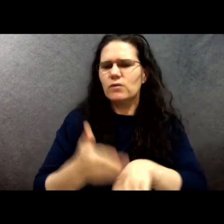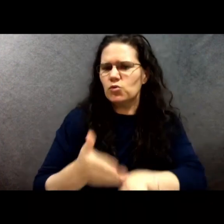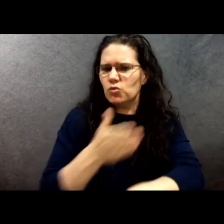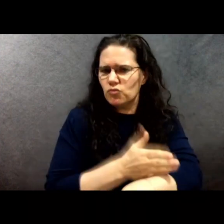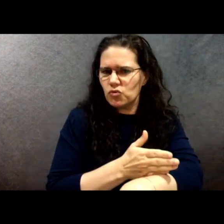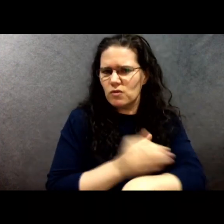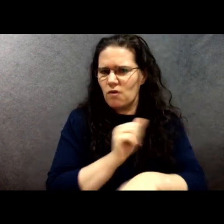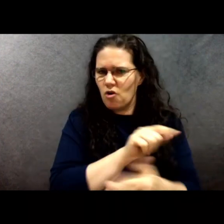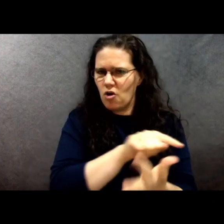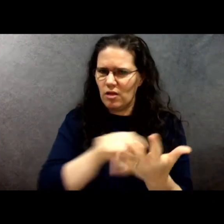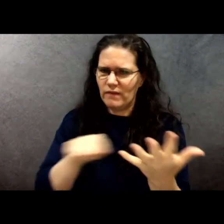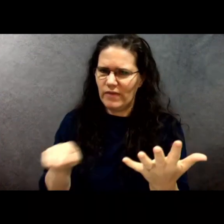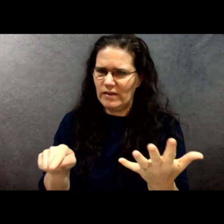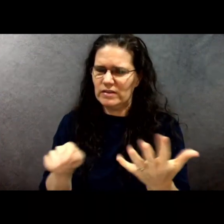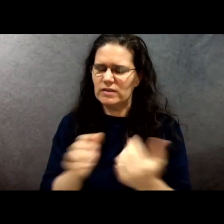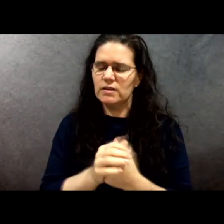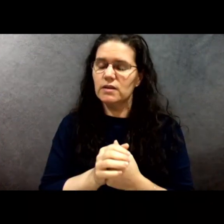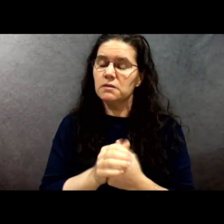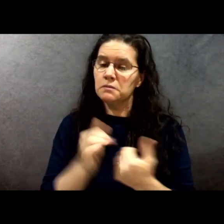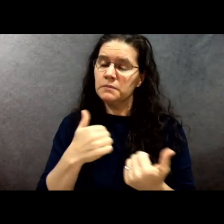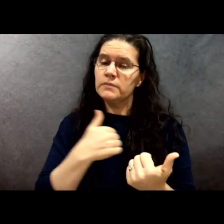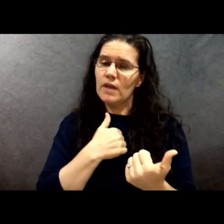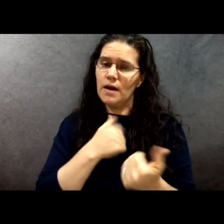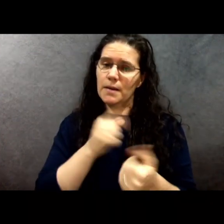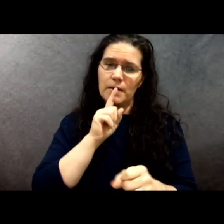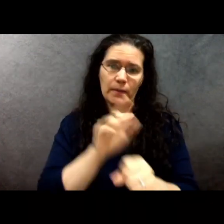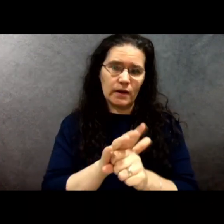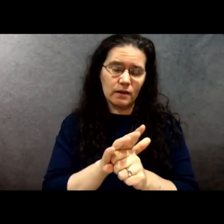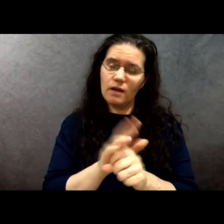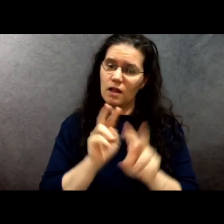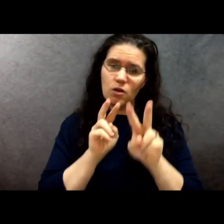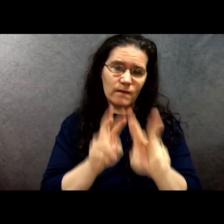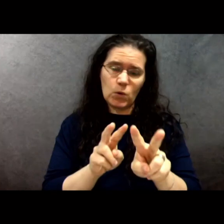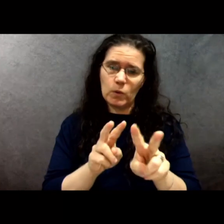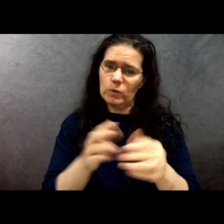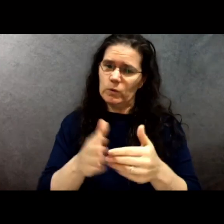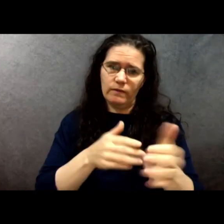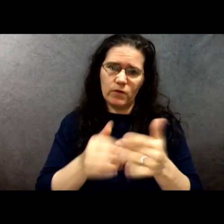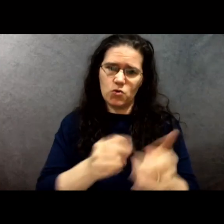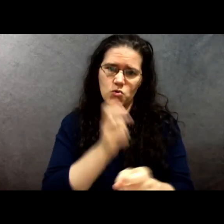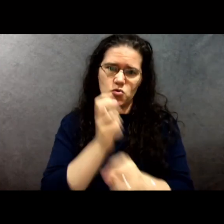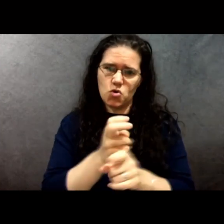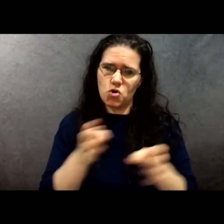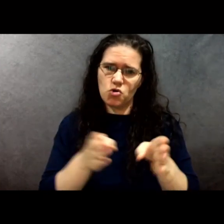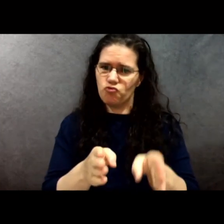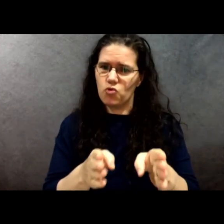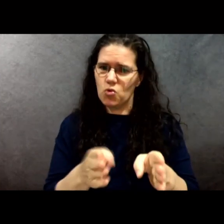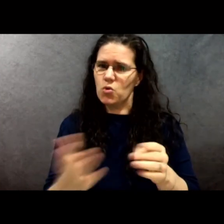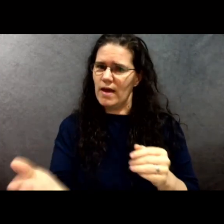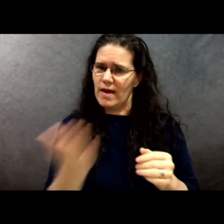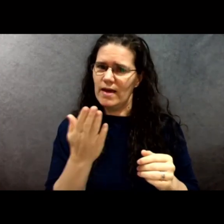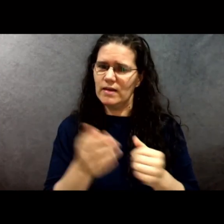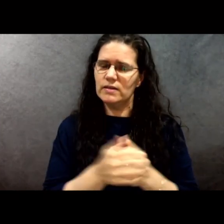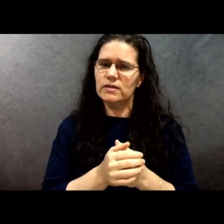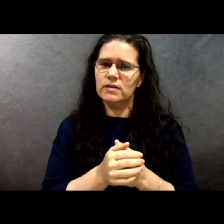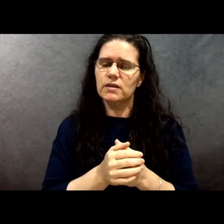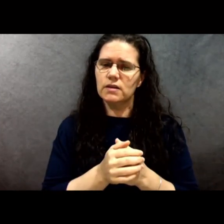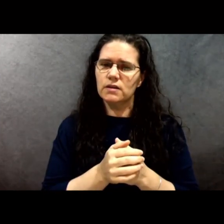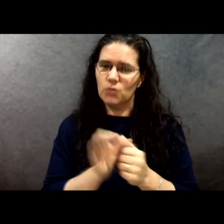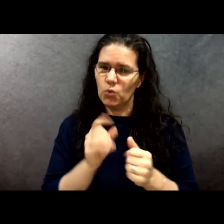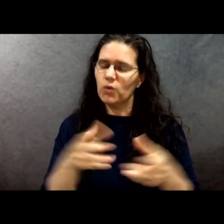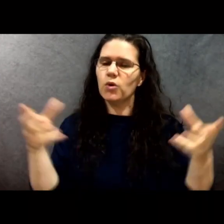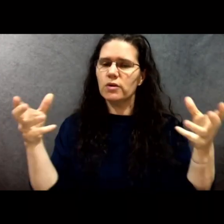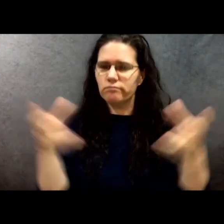committed to and look forward to the hard road ahead as we come together to have difficult conversations